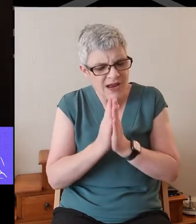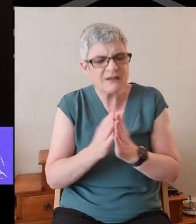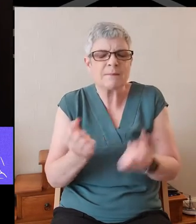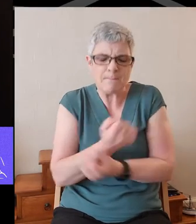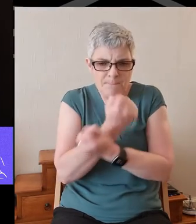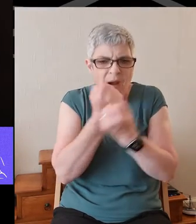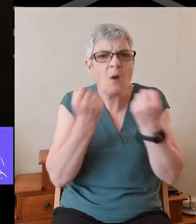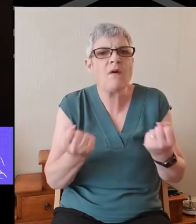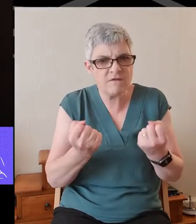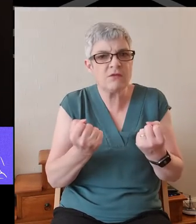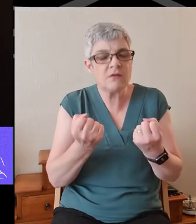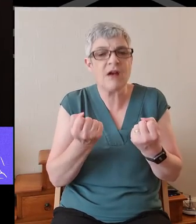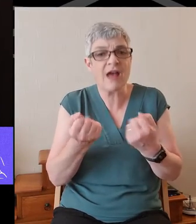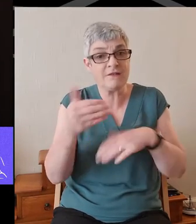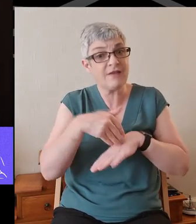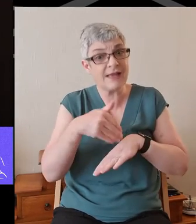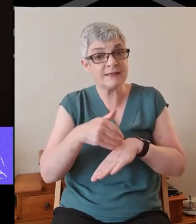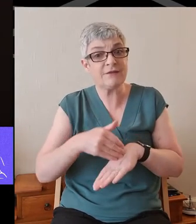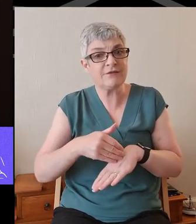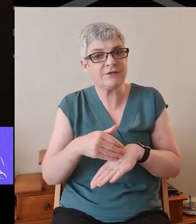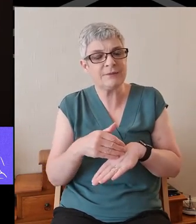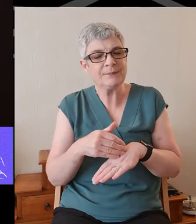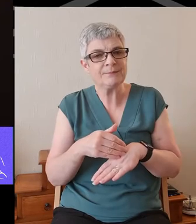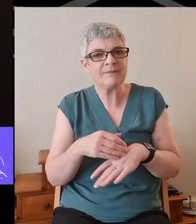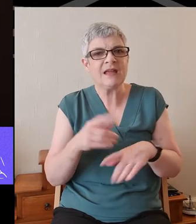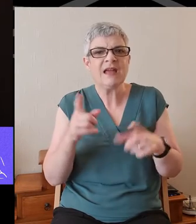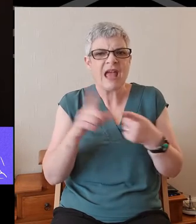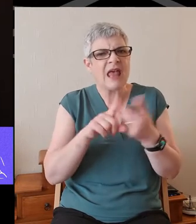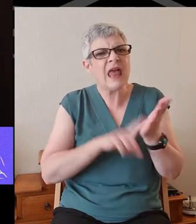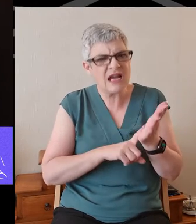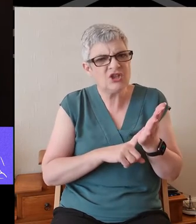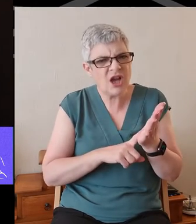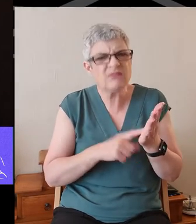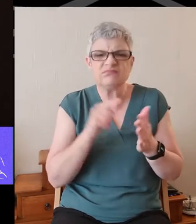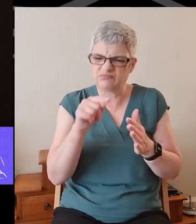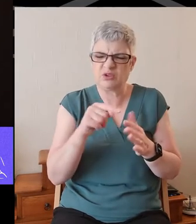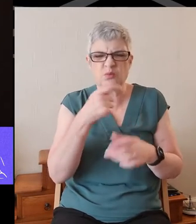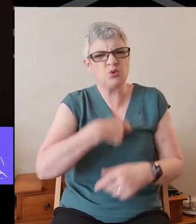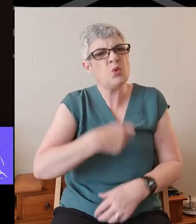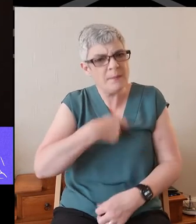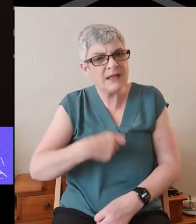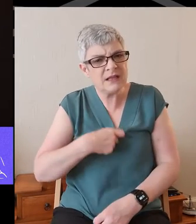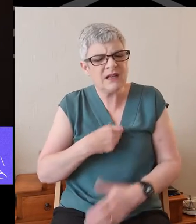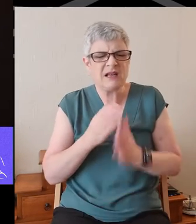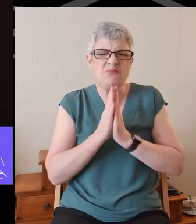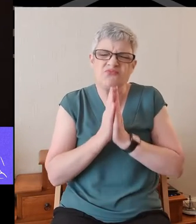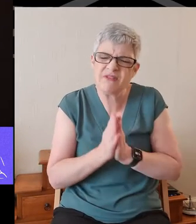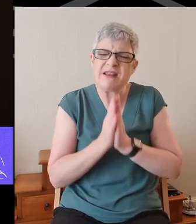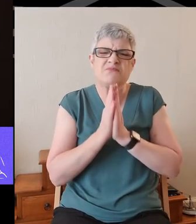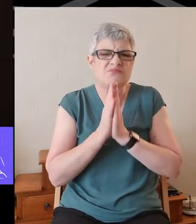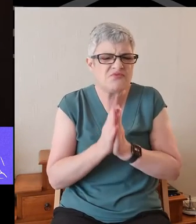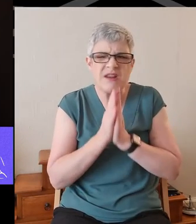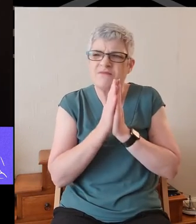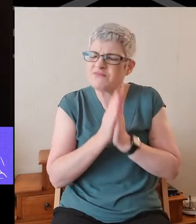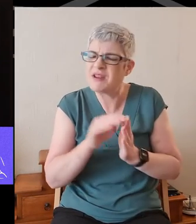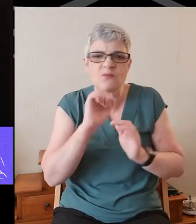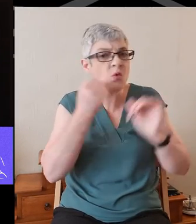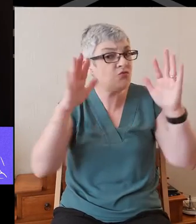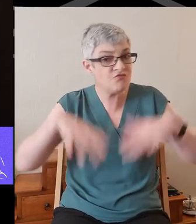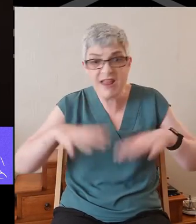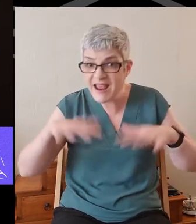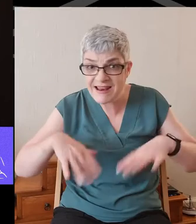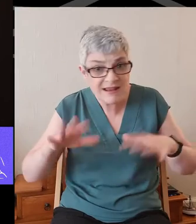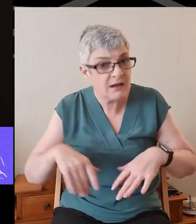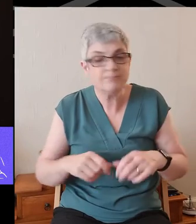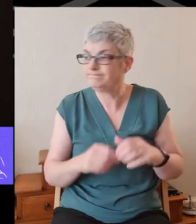effective. Elijah was a human being, even as we are. He prayed earnestly that it would not rain and it did